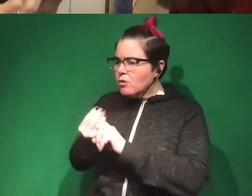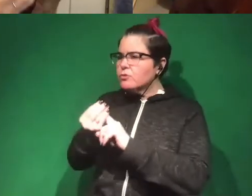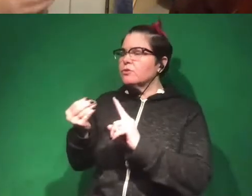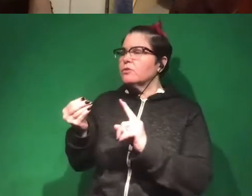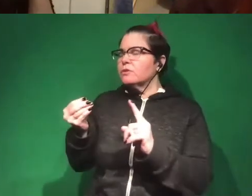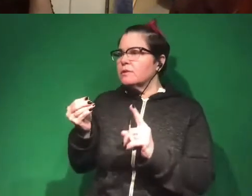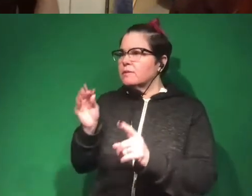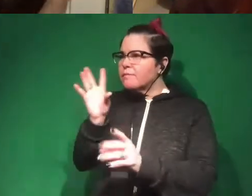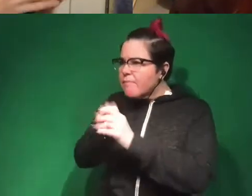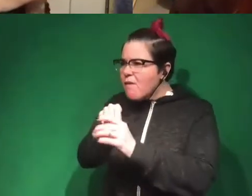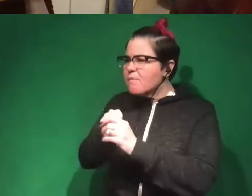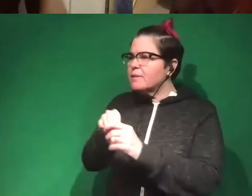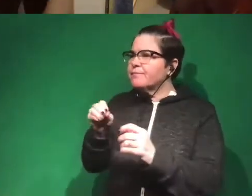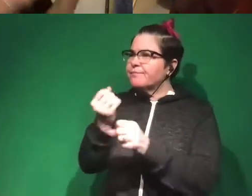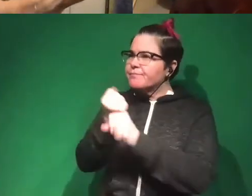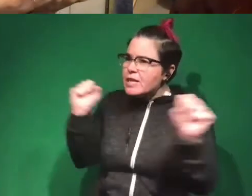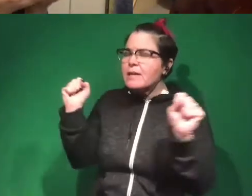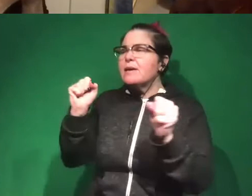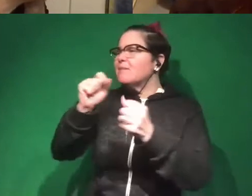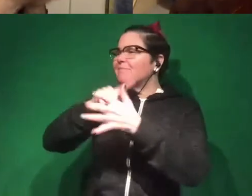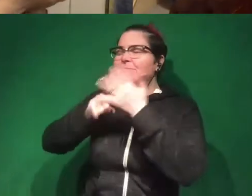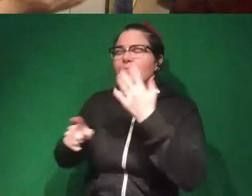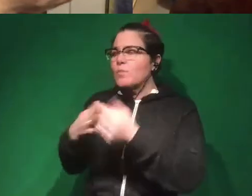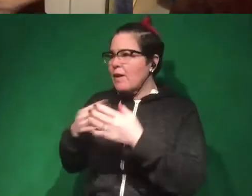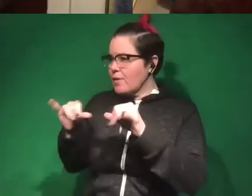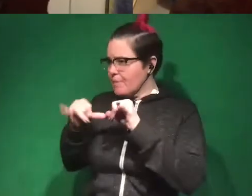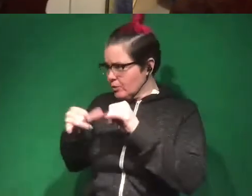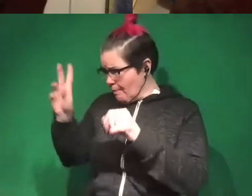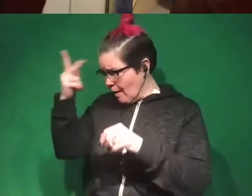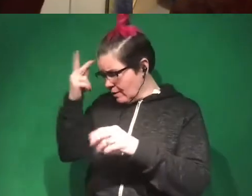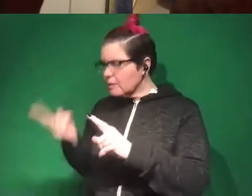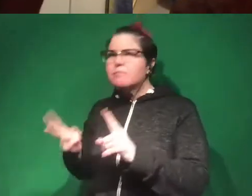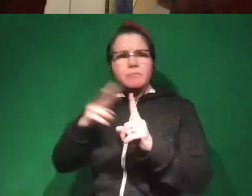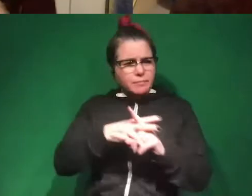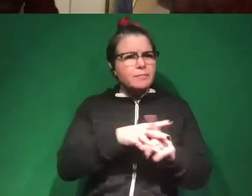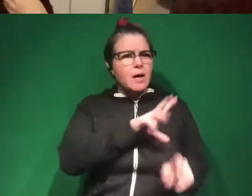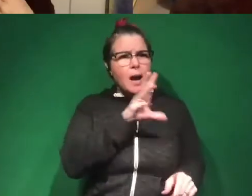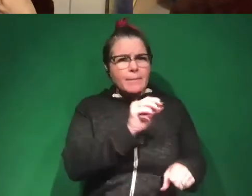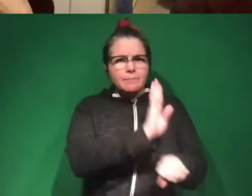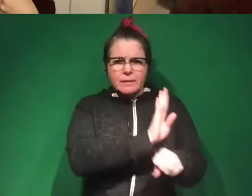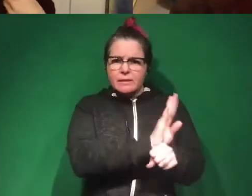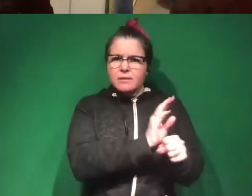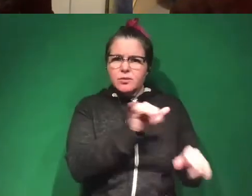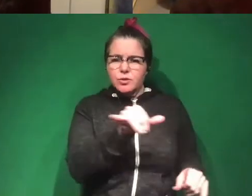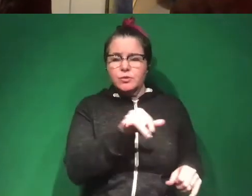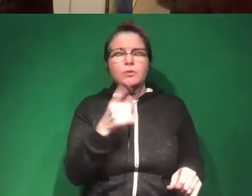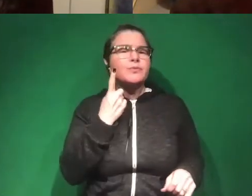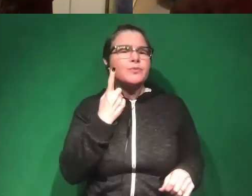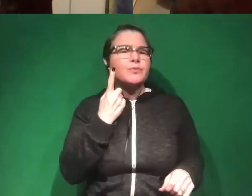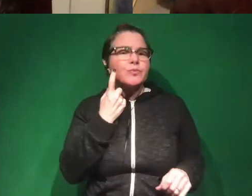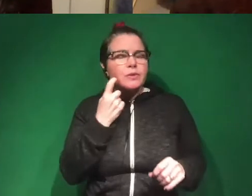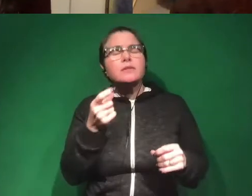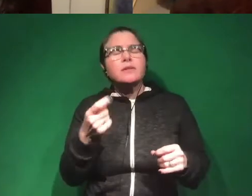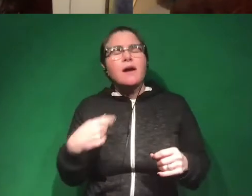engagement and freedom and whatever else it is that we want to measure in politics, it works really well with companies. So I've only recently found a lot of